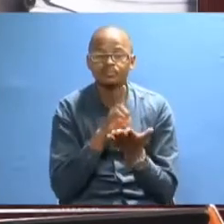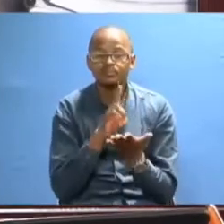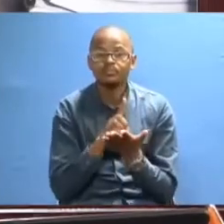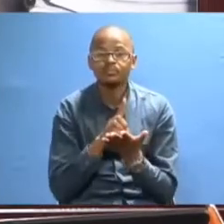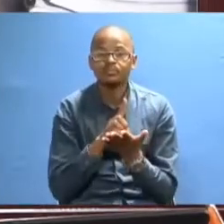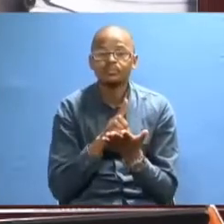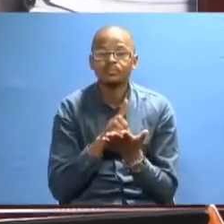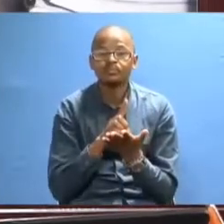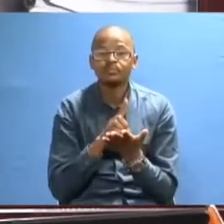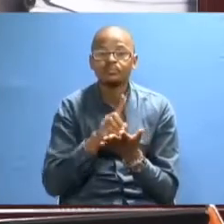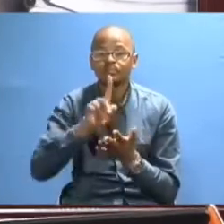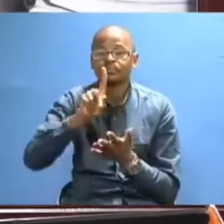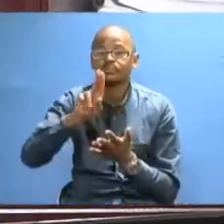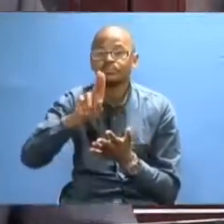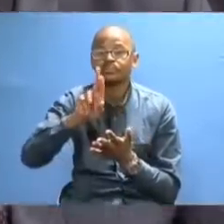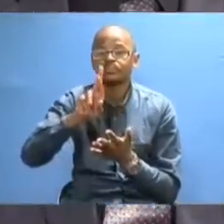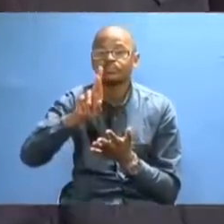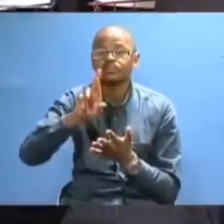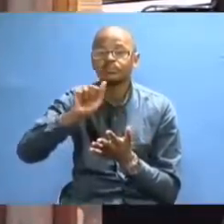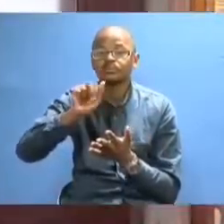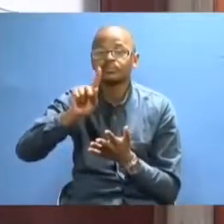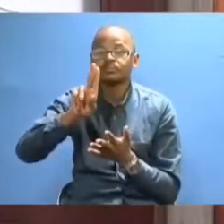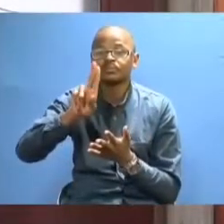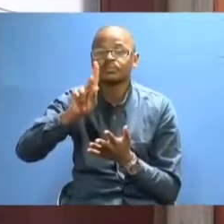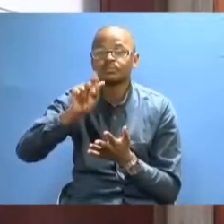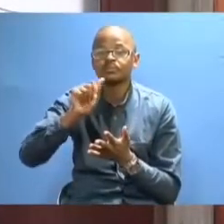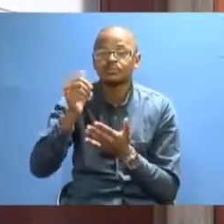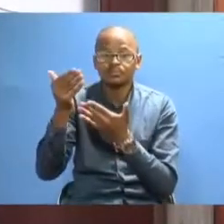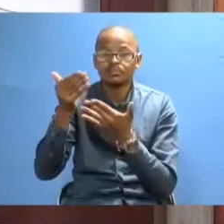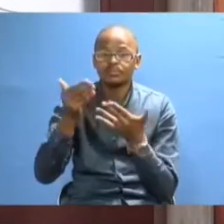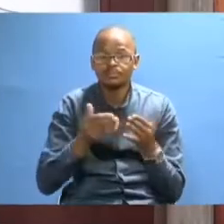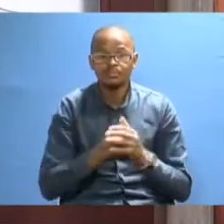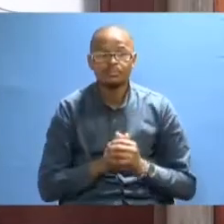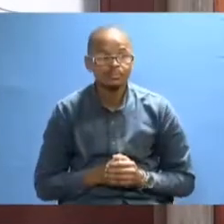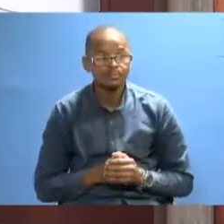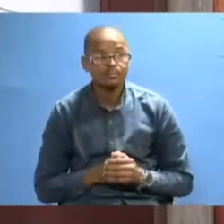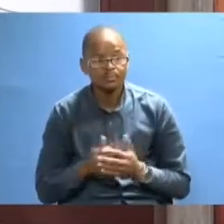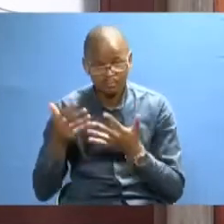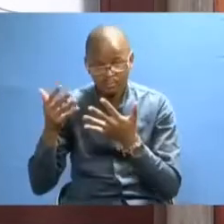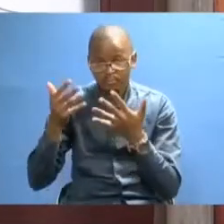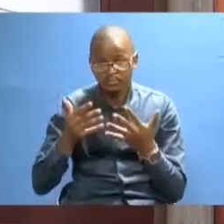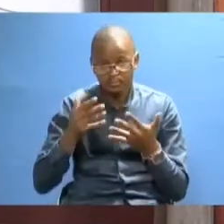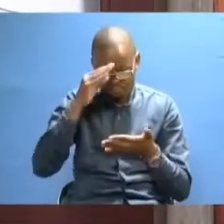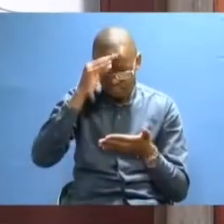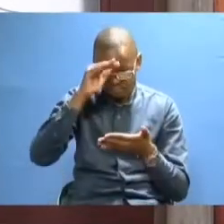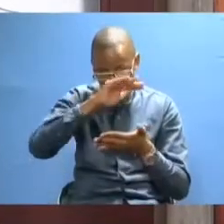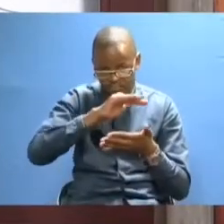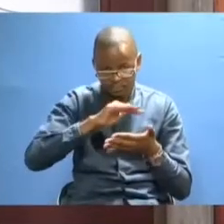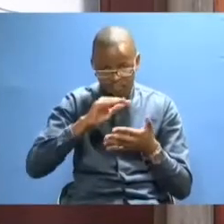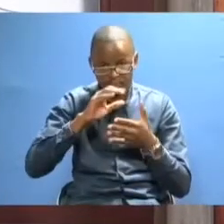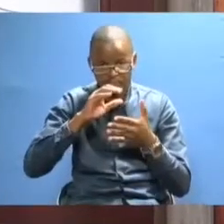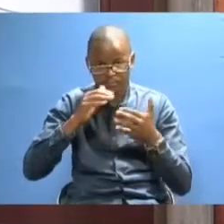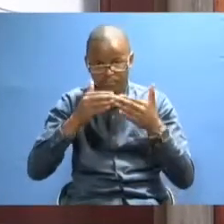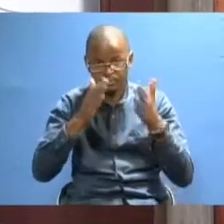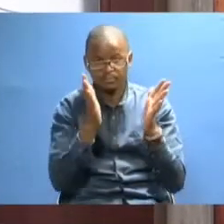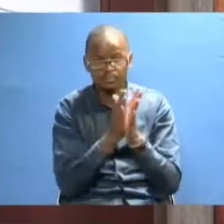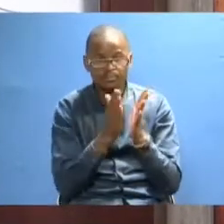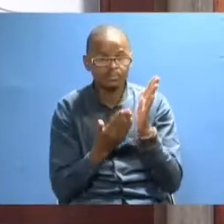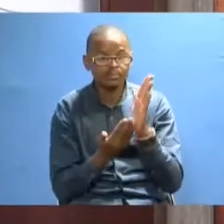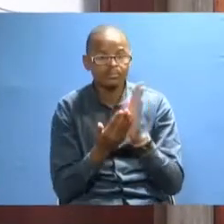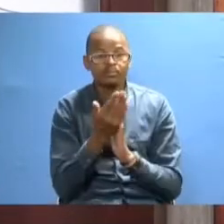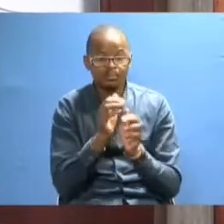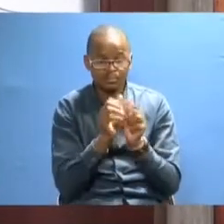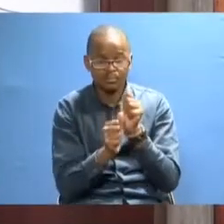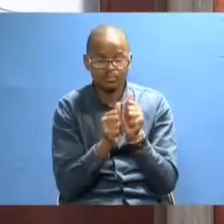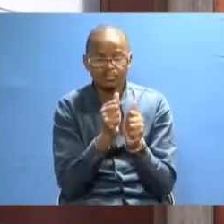Dr. Joseph Kurauka. Welcome to the Department of Environmental Studies and Community Development,